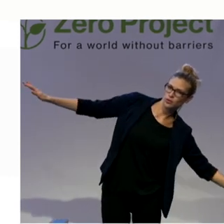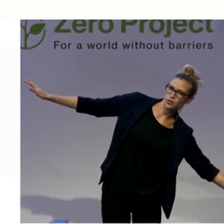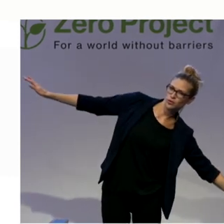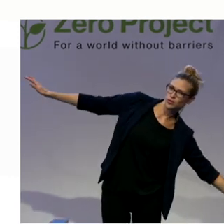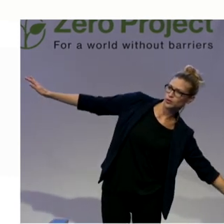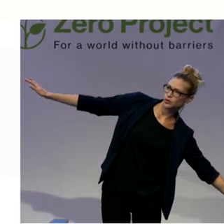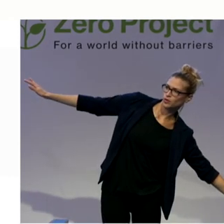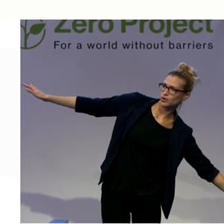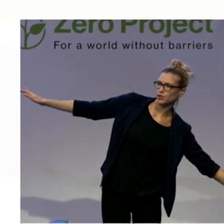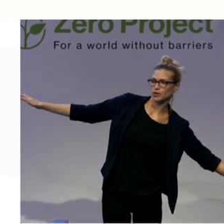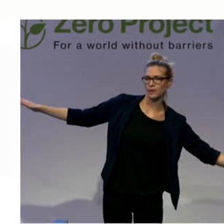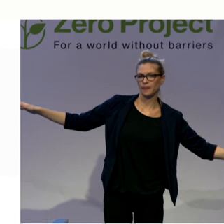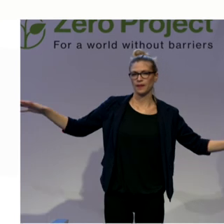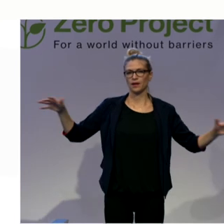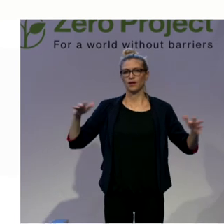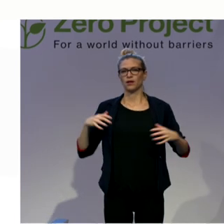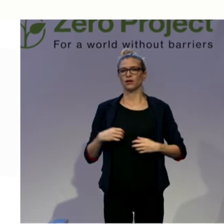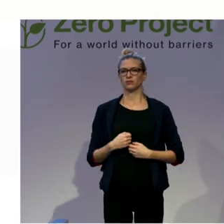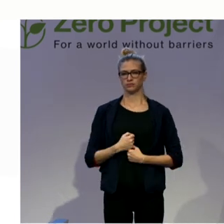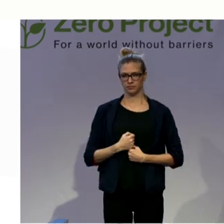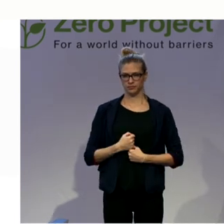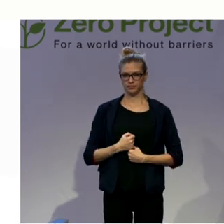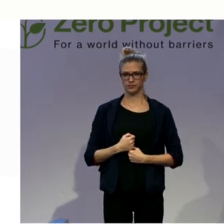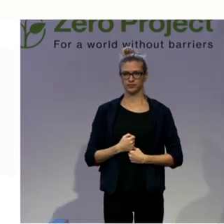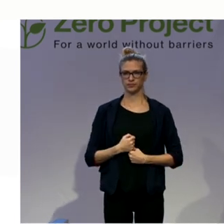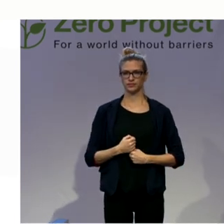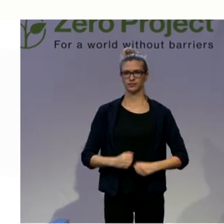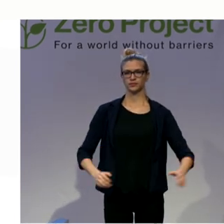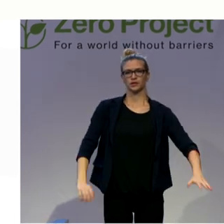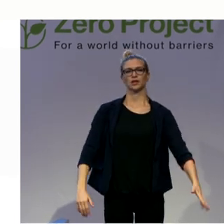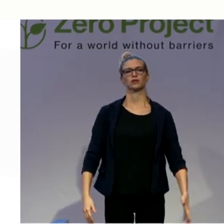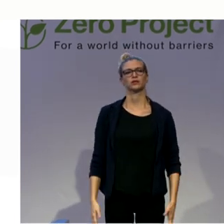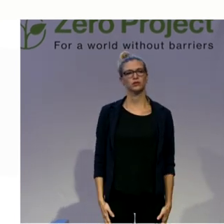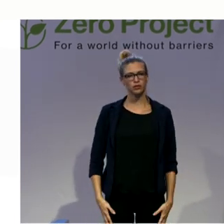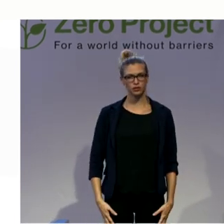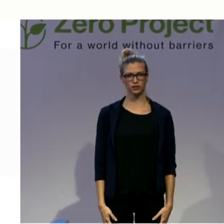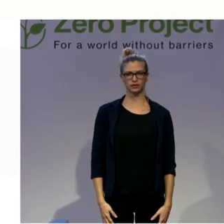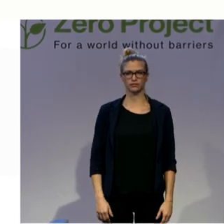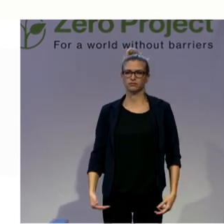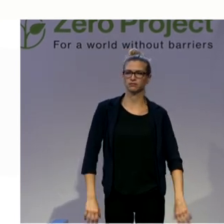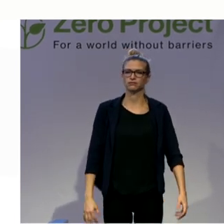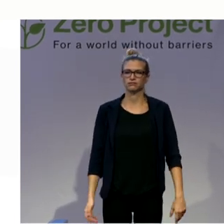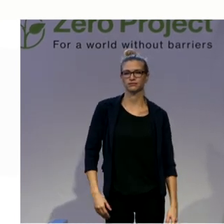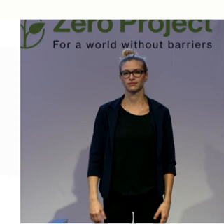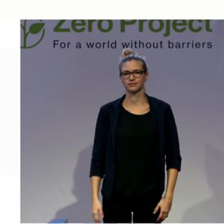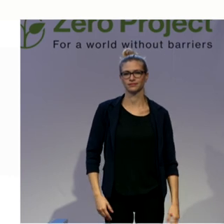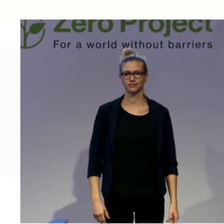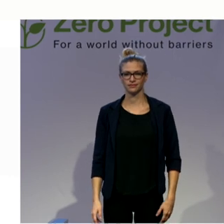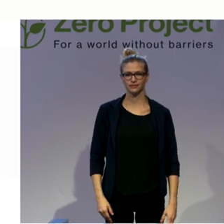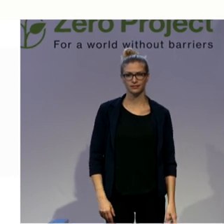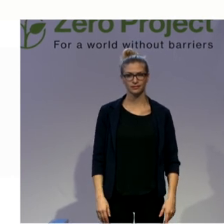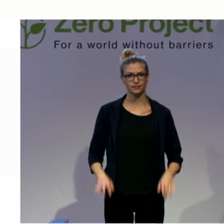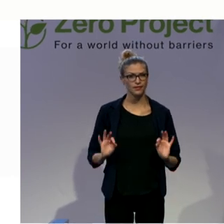And come back. And move your arms down. And relax them again. Did you feel